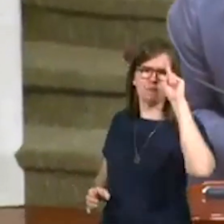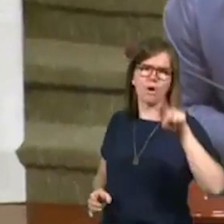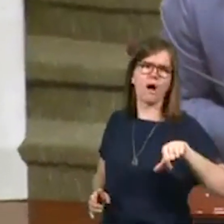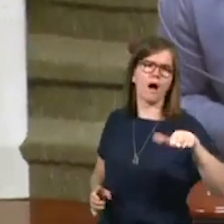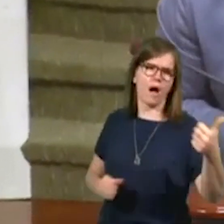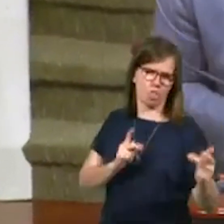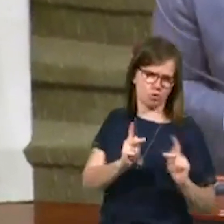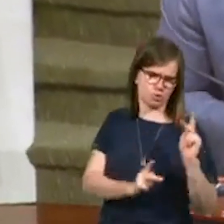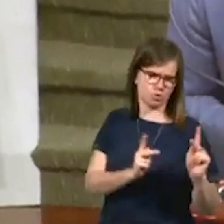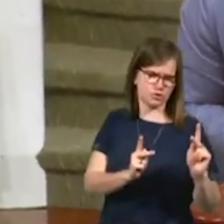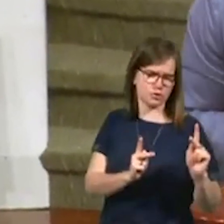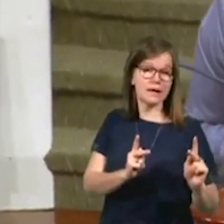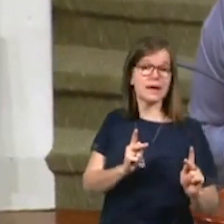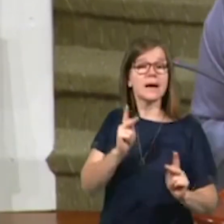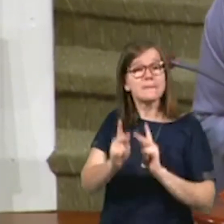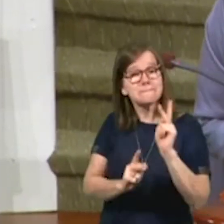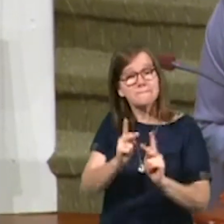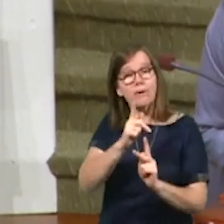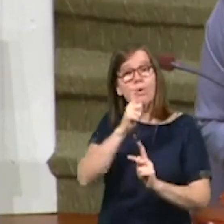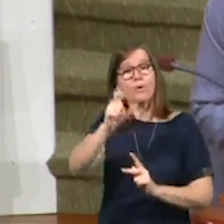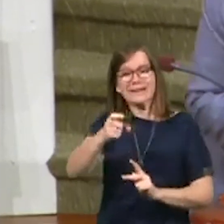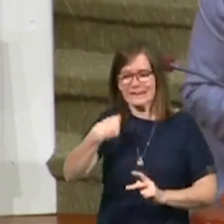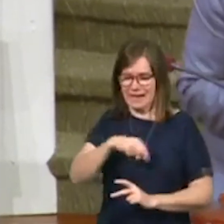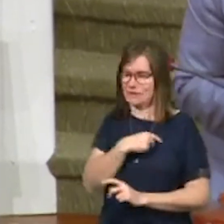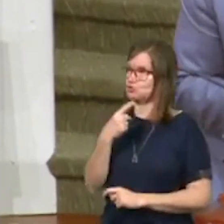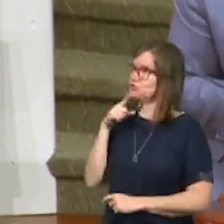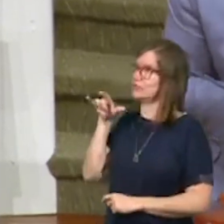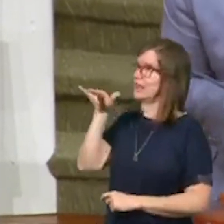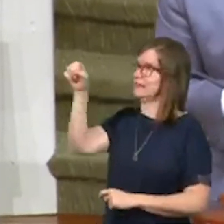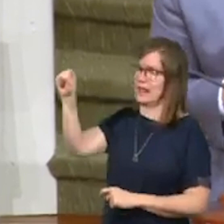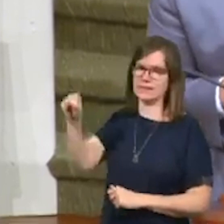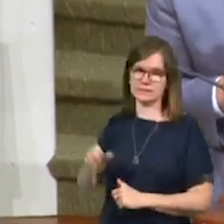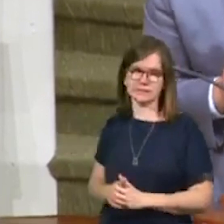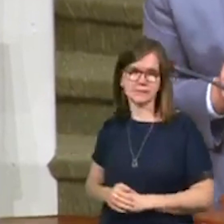people who need us to say yes to Jesus.